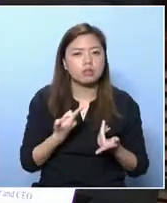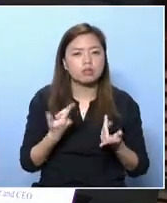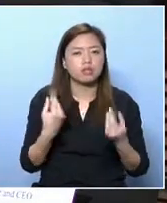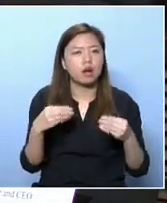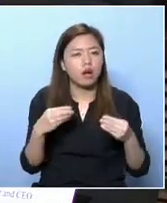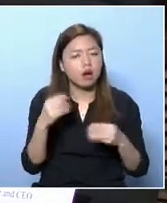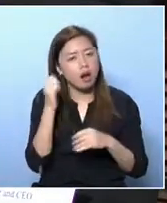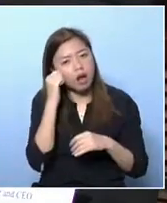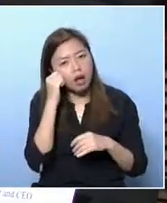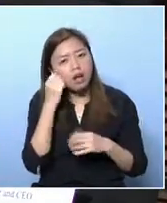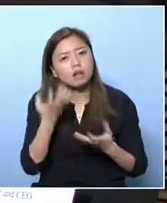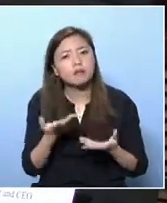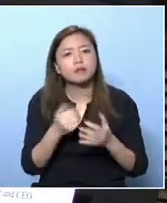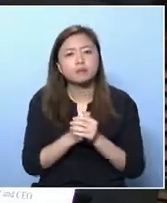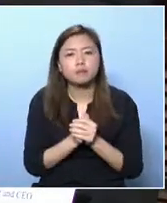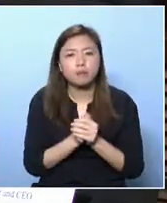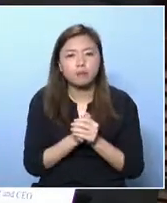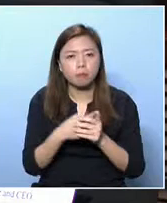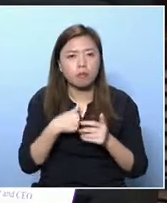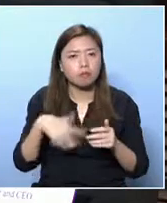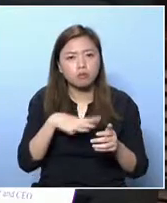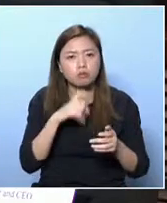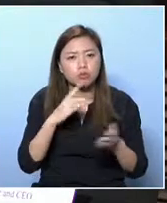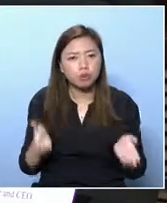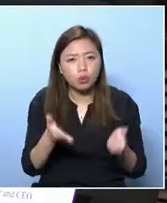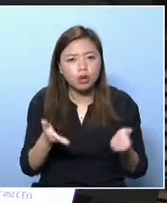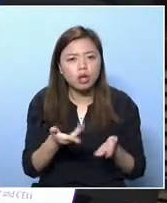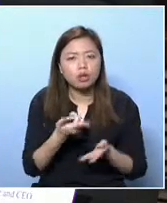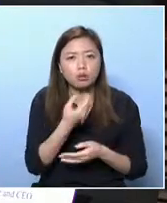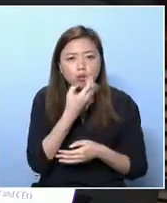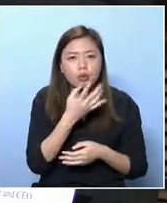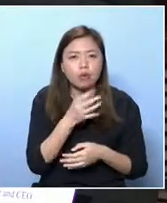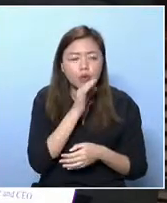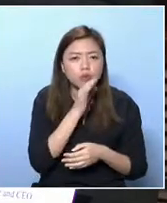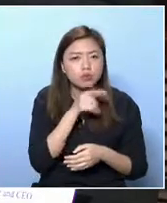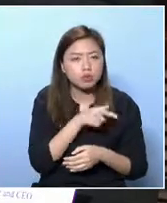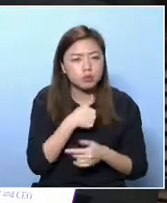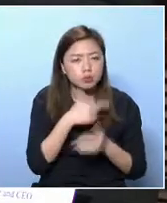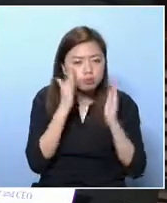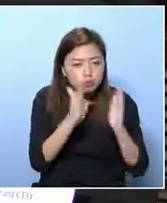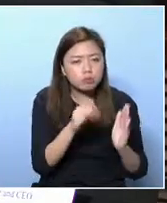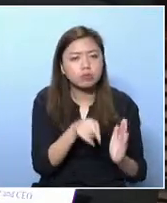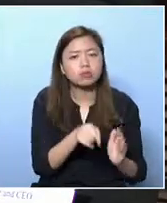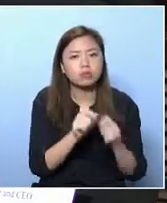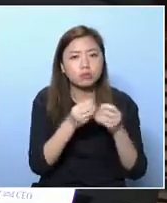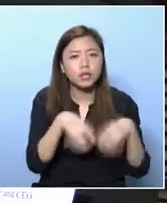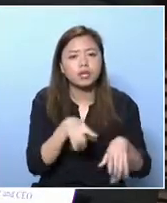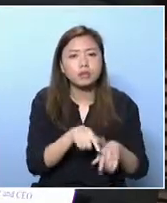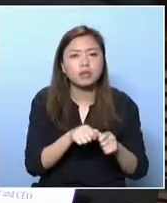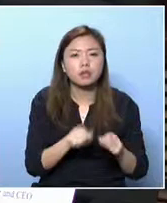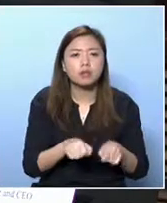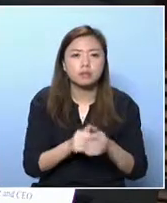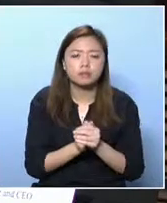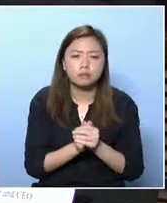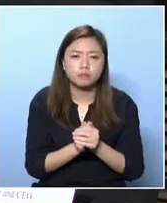to look at this issue seriously, because if children end up in EMI schools, the chances of them learning Chinese is